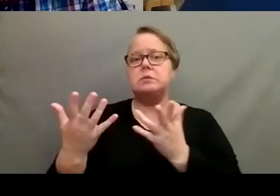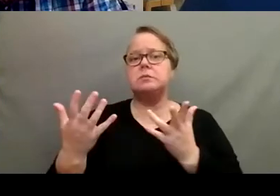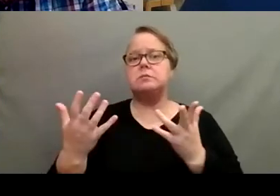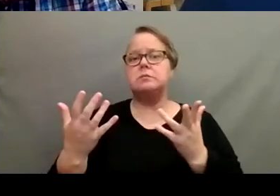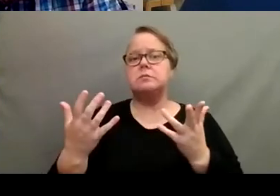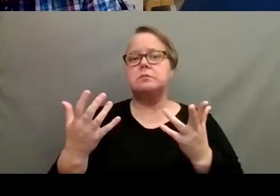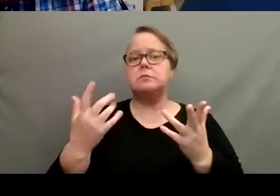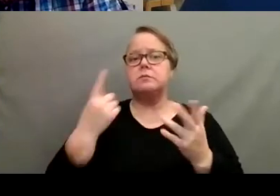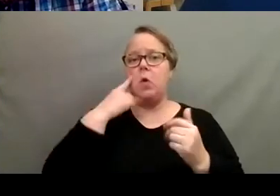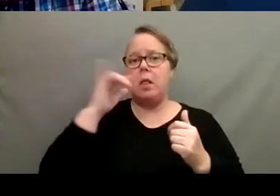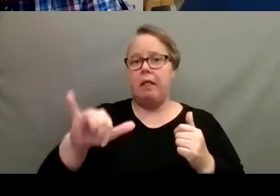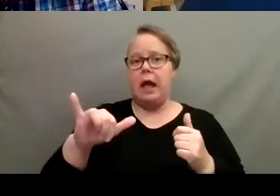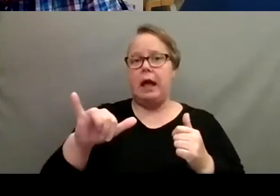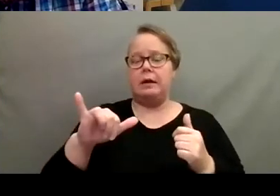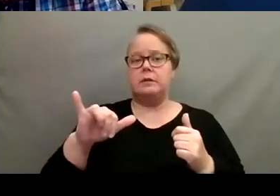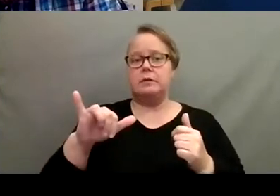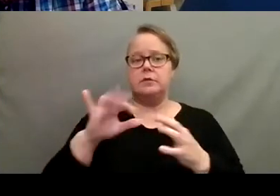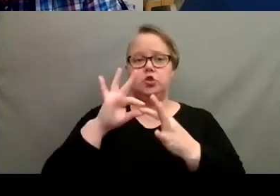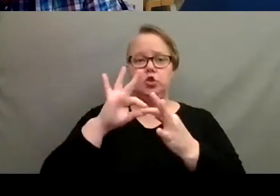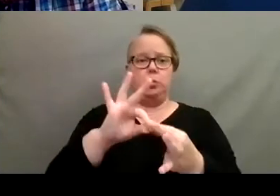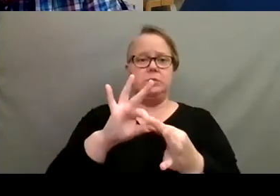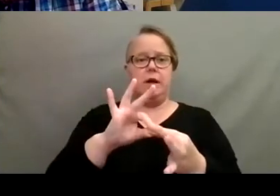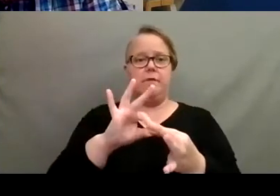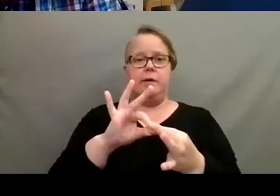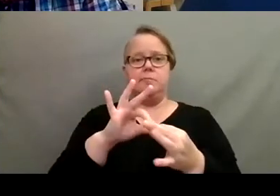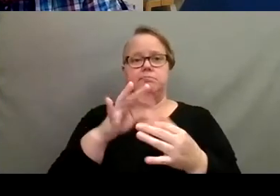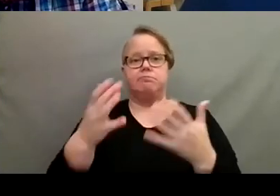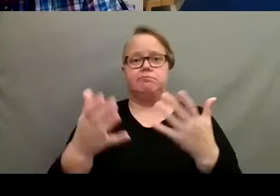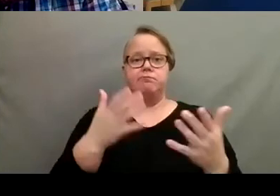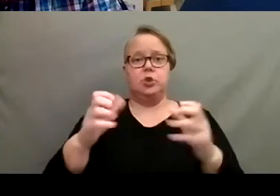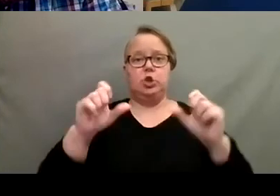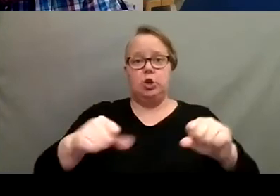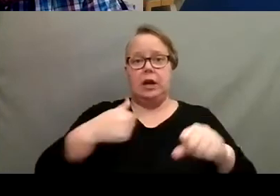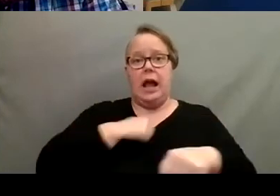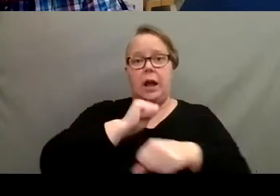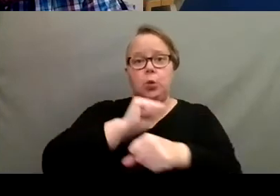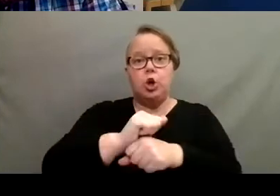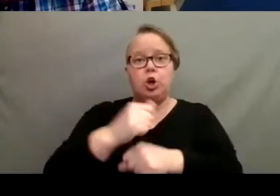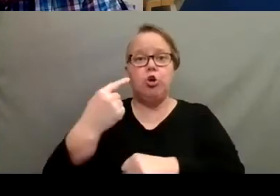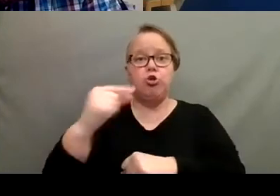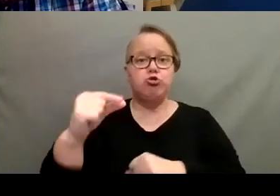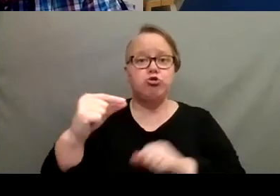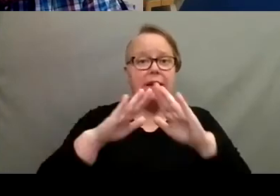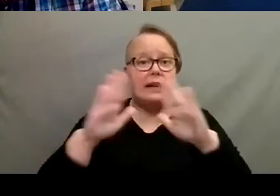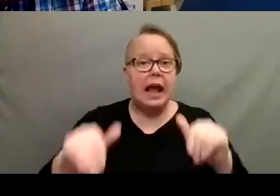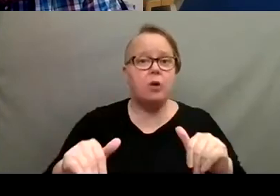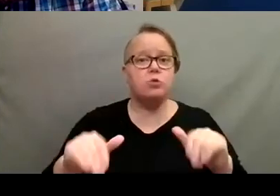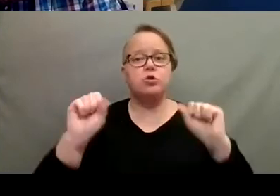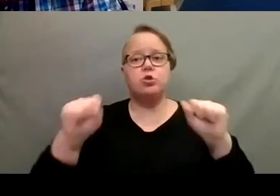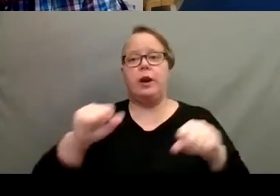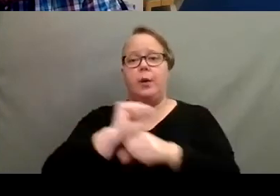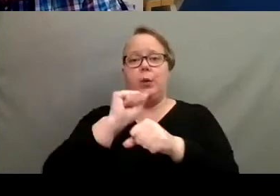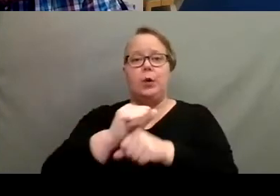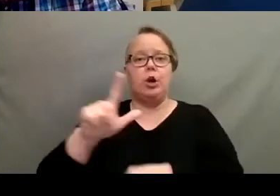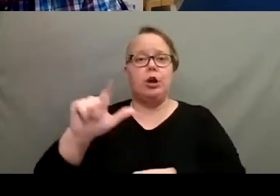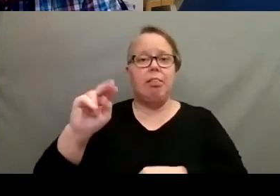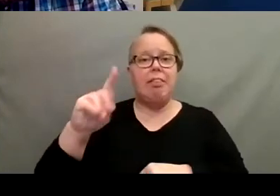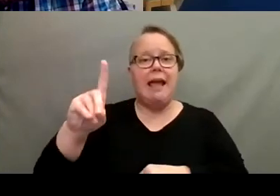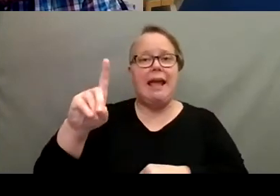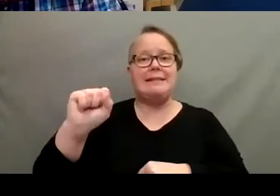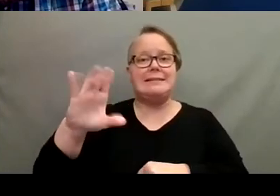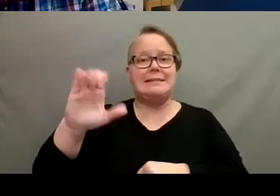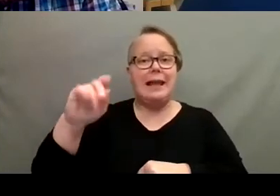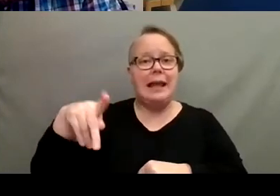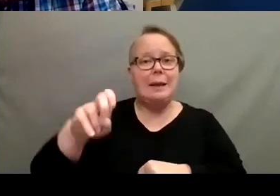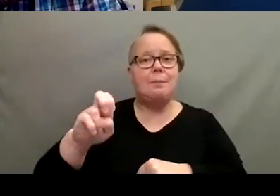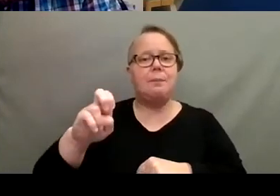be for that in horticulture in terms of, um, could I work in a greenhouse? Could I work in a landscape? Could I teach? What could I do?